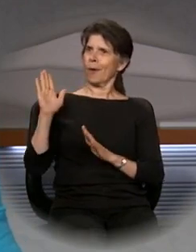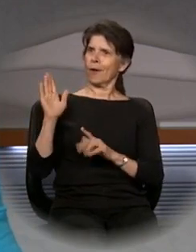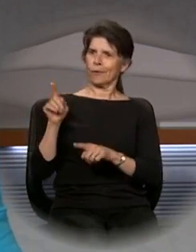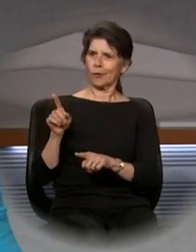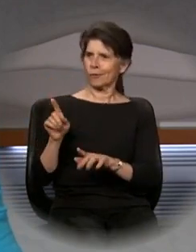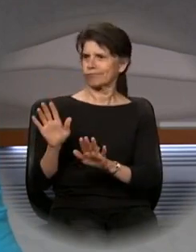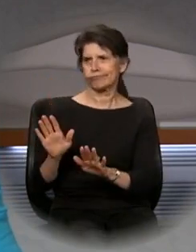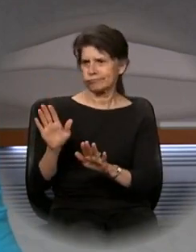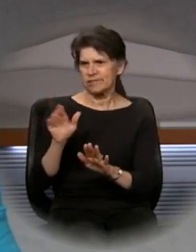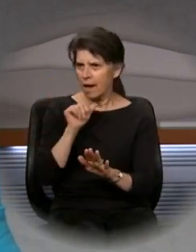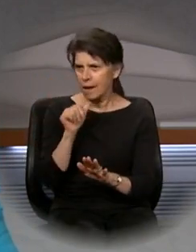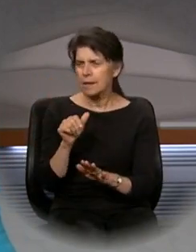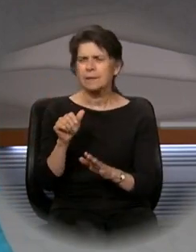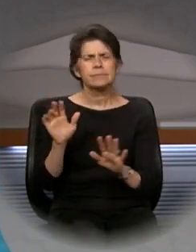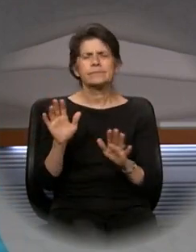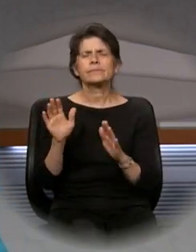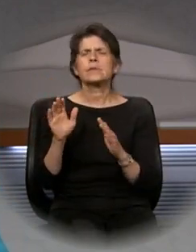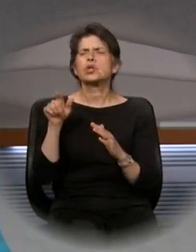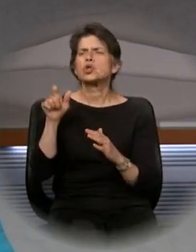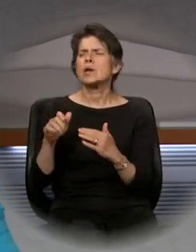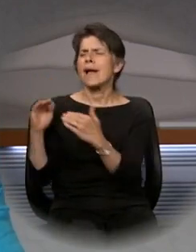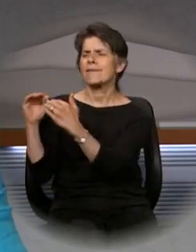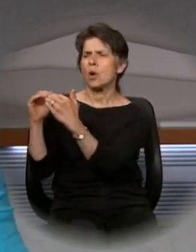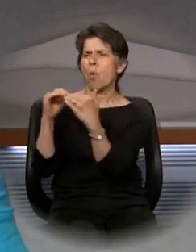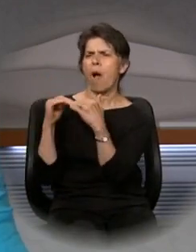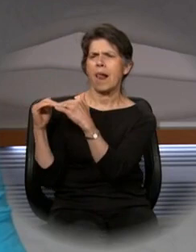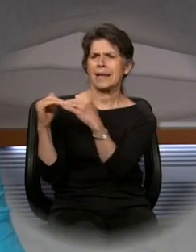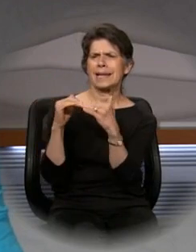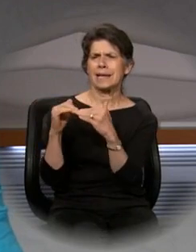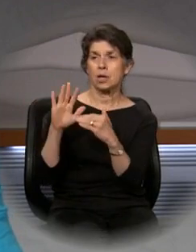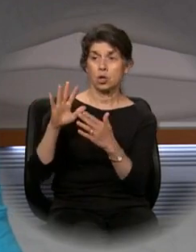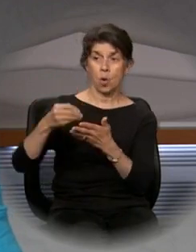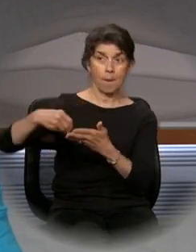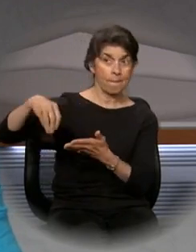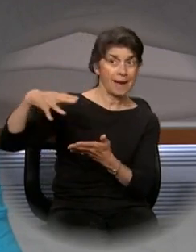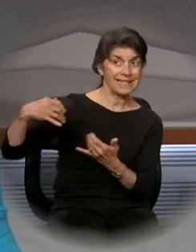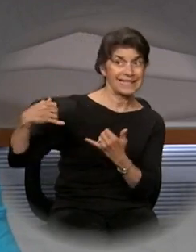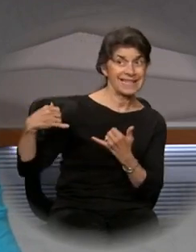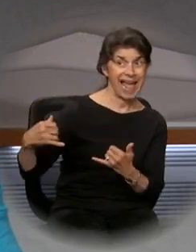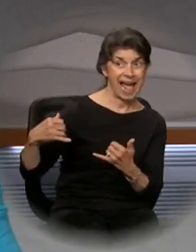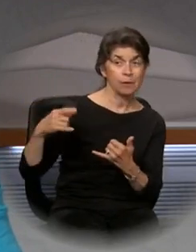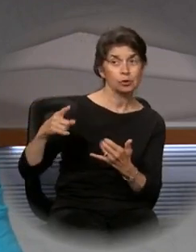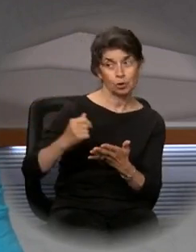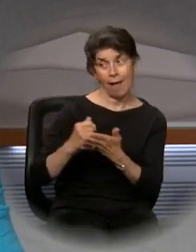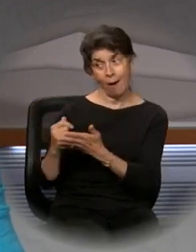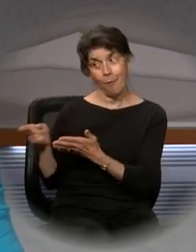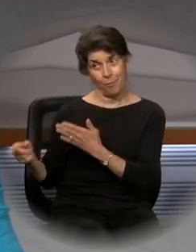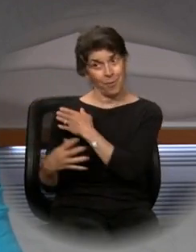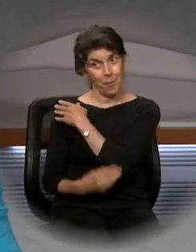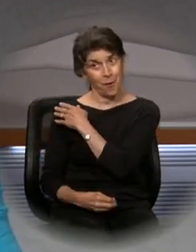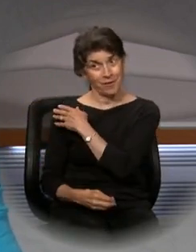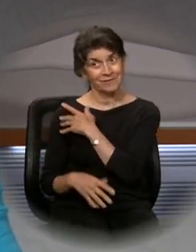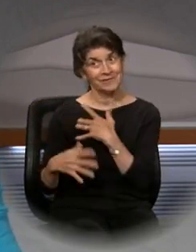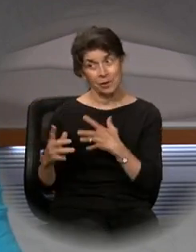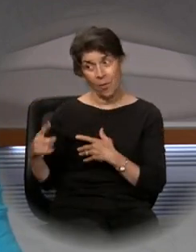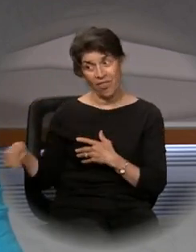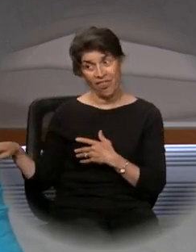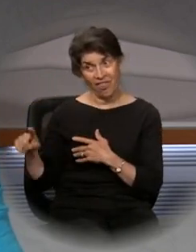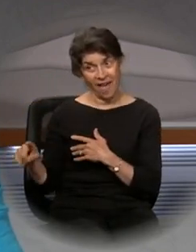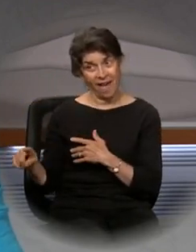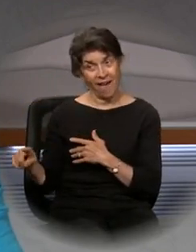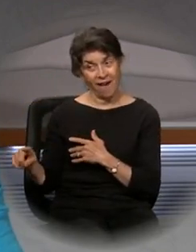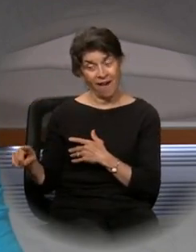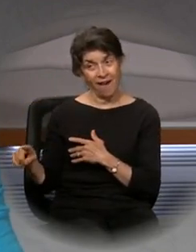a matter of equality, your abundance at the present time should supply their needs, so that their abundance